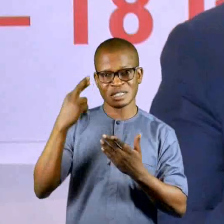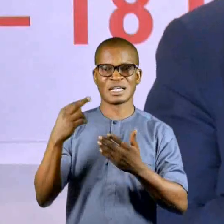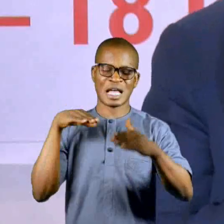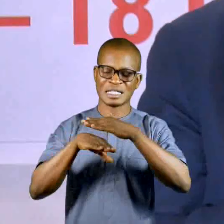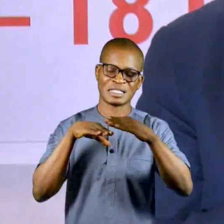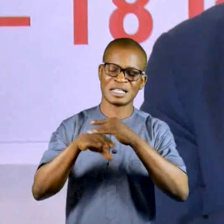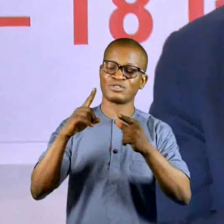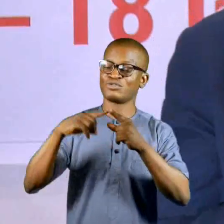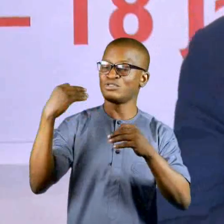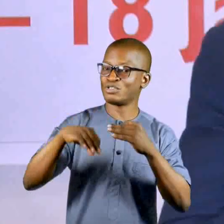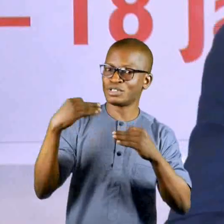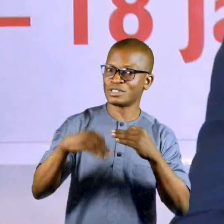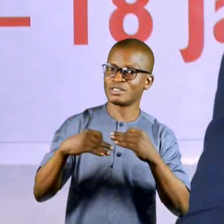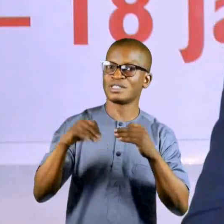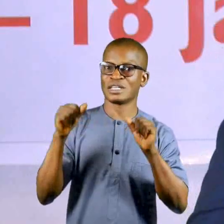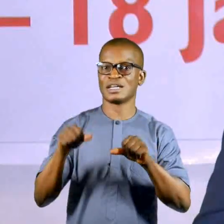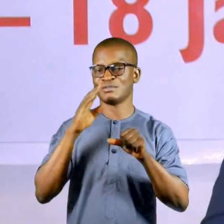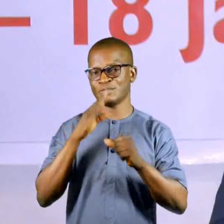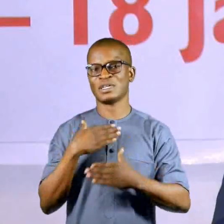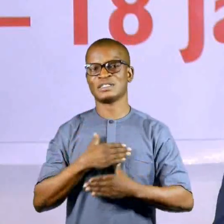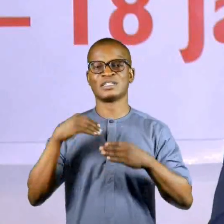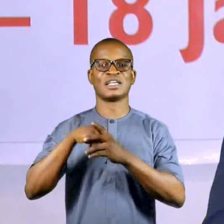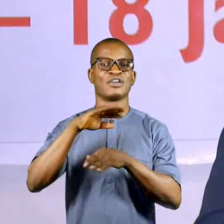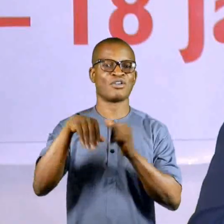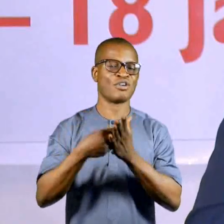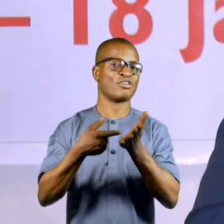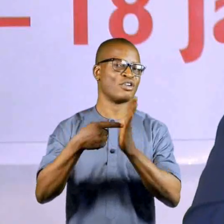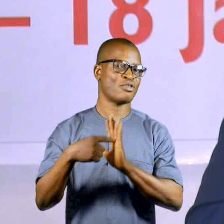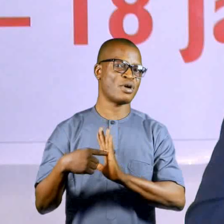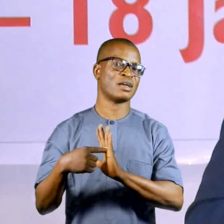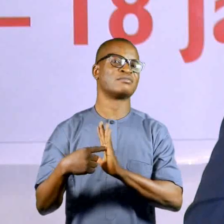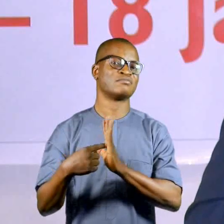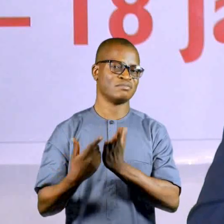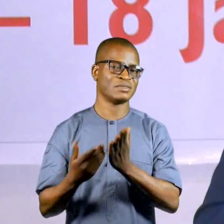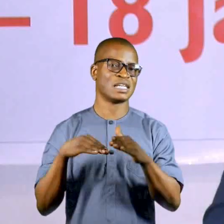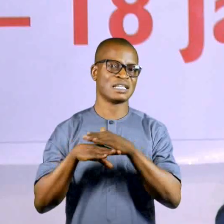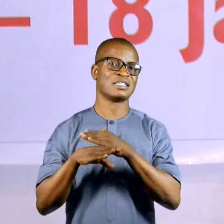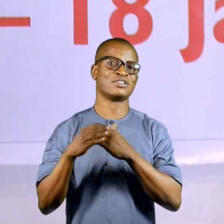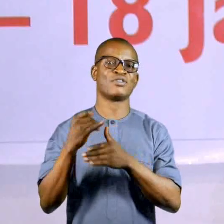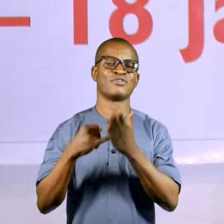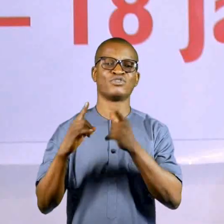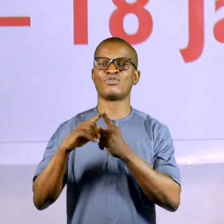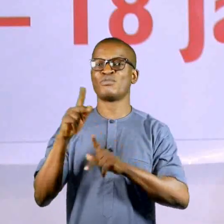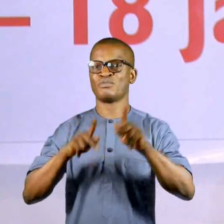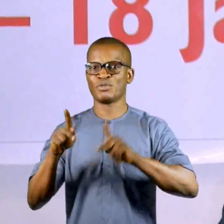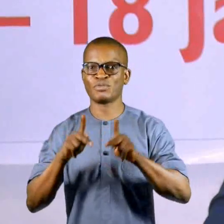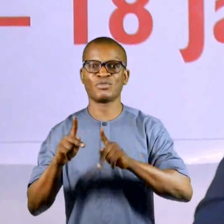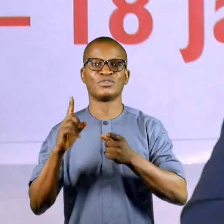access to justice can be looked at from two senses, the obvious one being simple access of each citizen